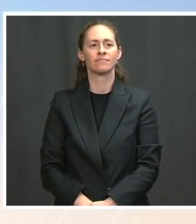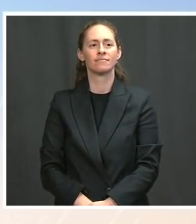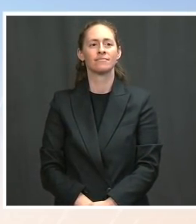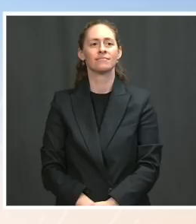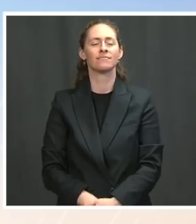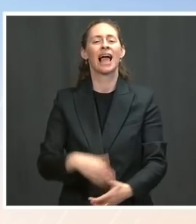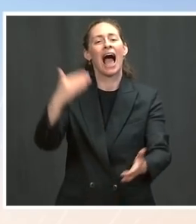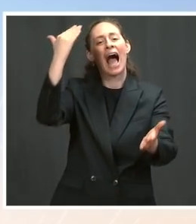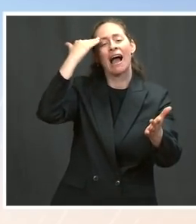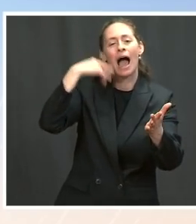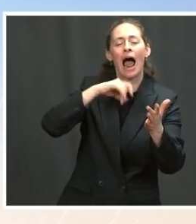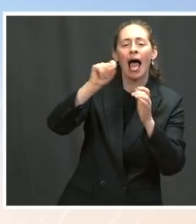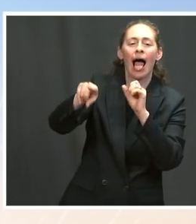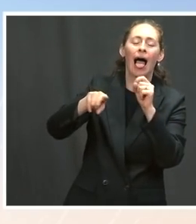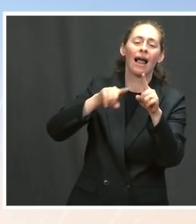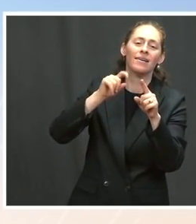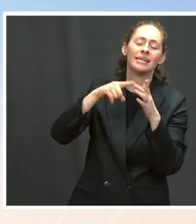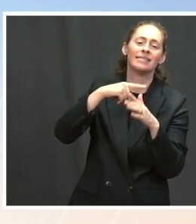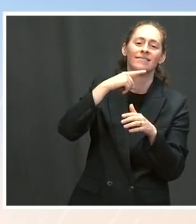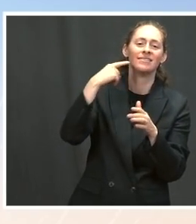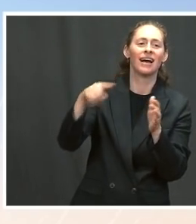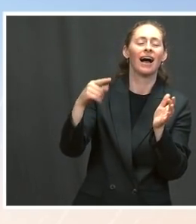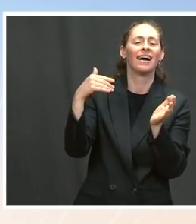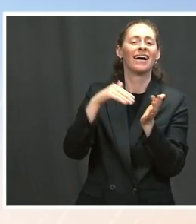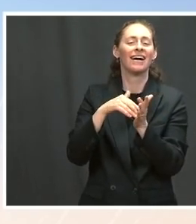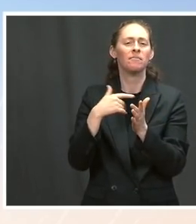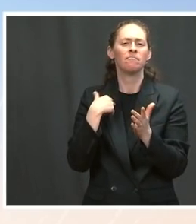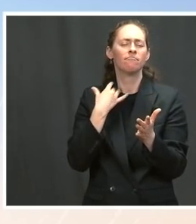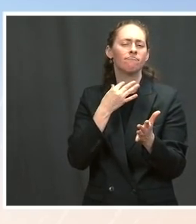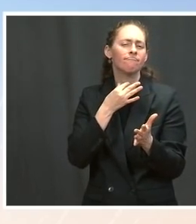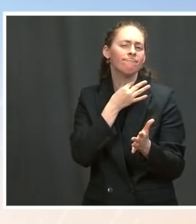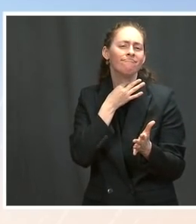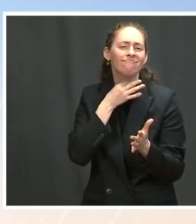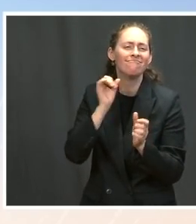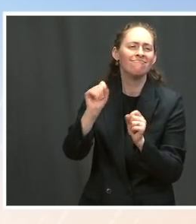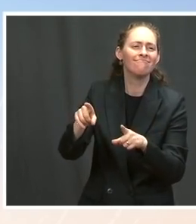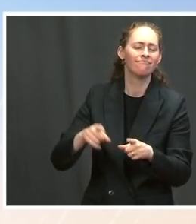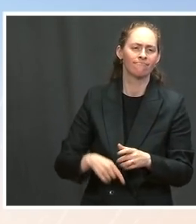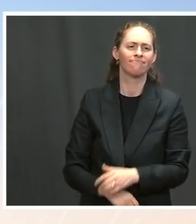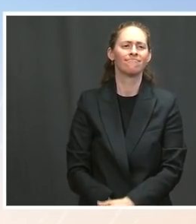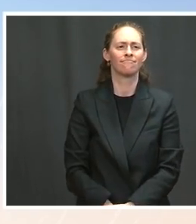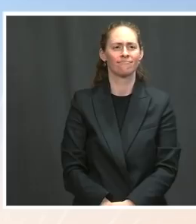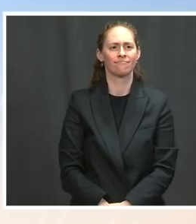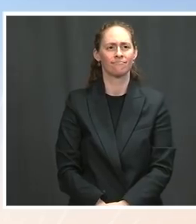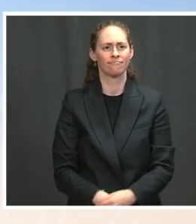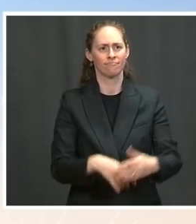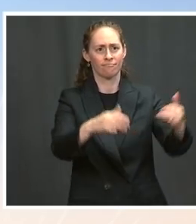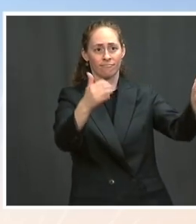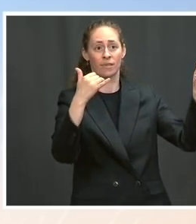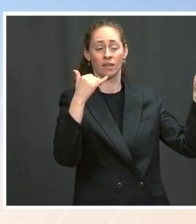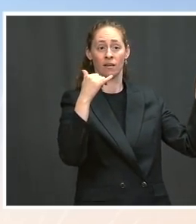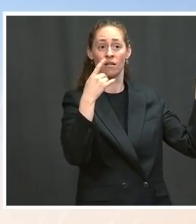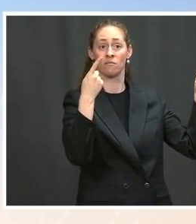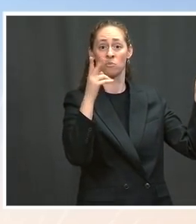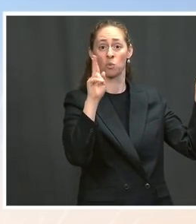sovereignty. But Putin, you know, there's also a move in Russia to crack down on internal dissent, including declaring the Volniers party